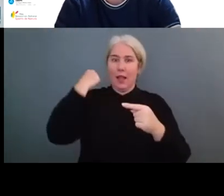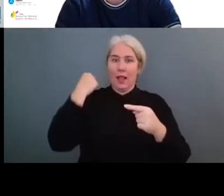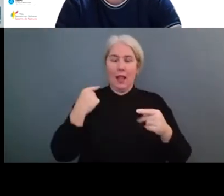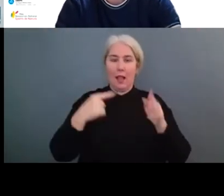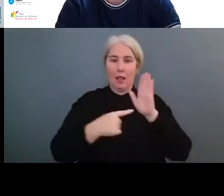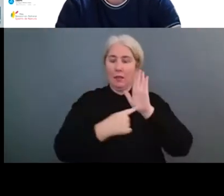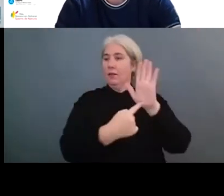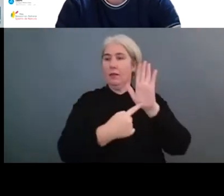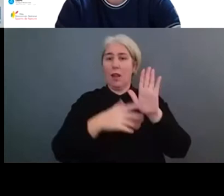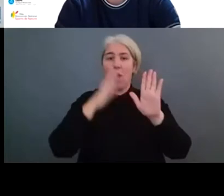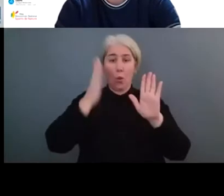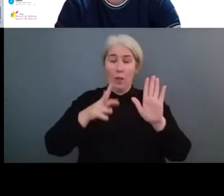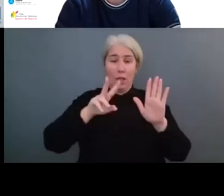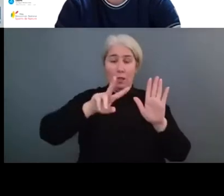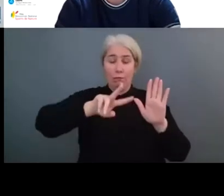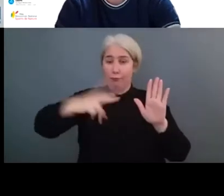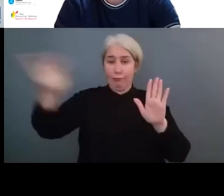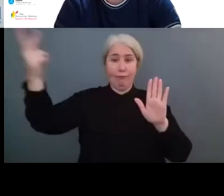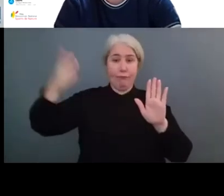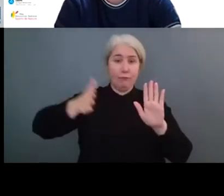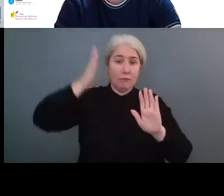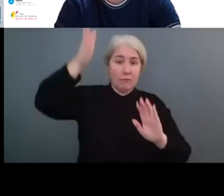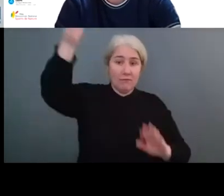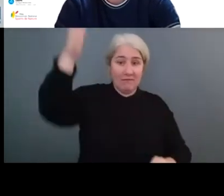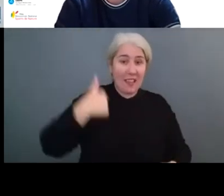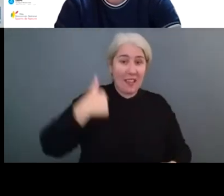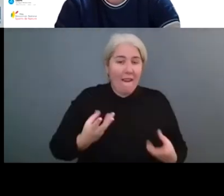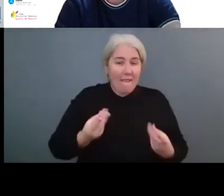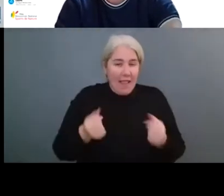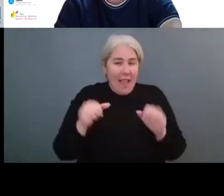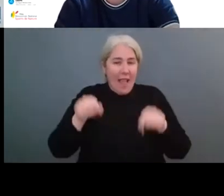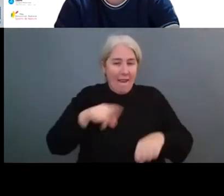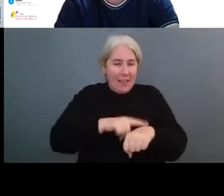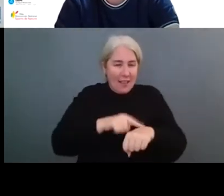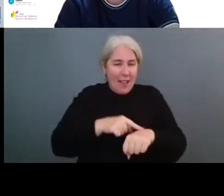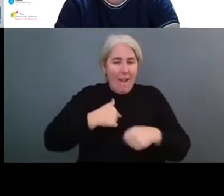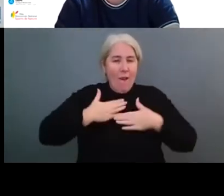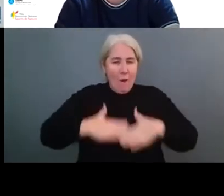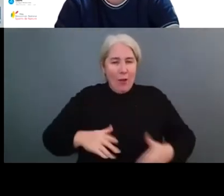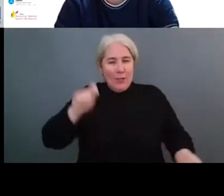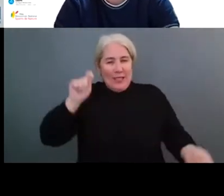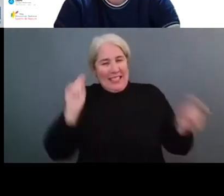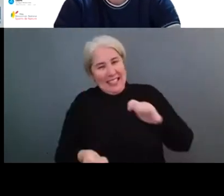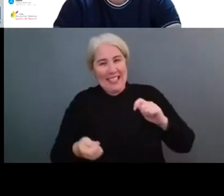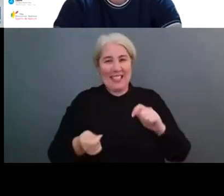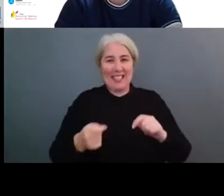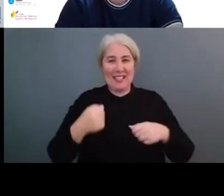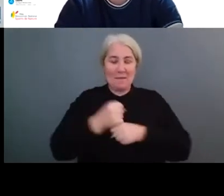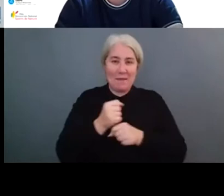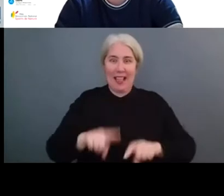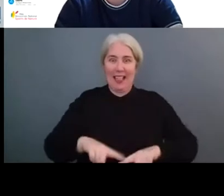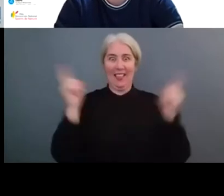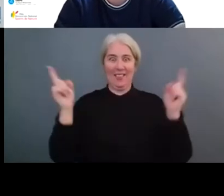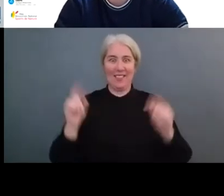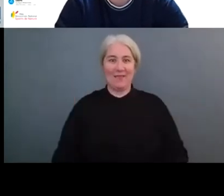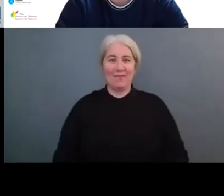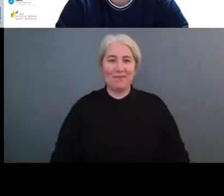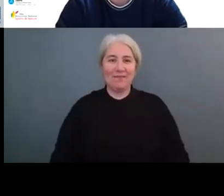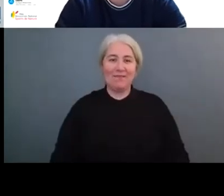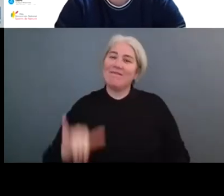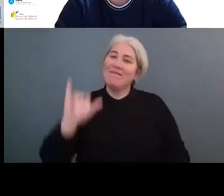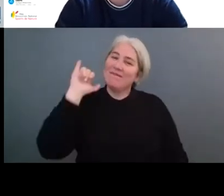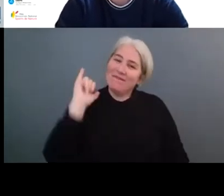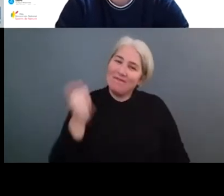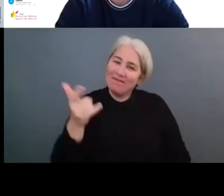different and better way. We still have some time, so let's go for it. Let's work together, actually. Thank you so